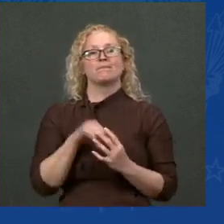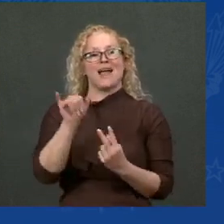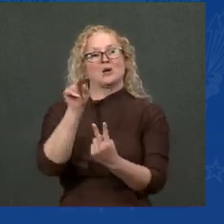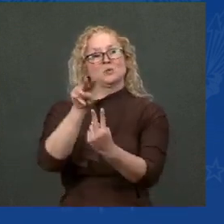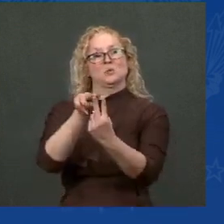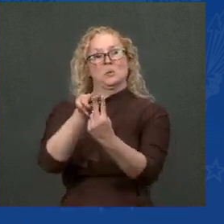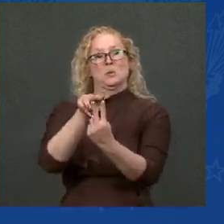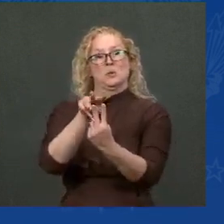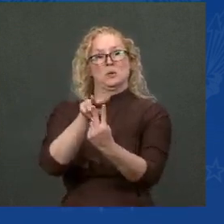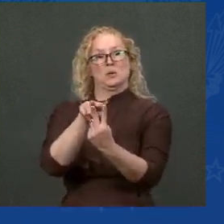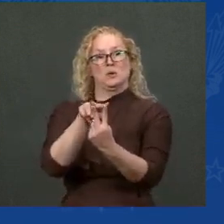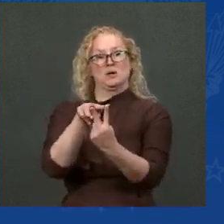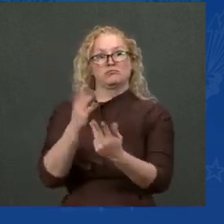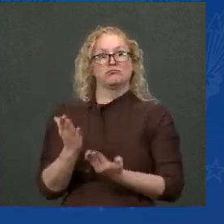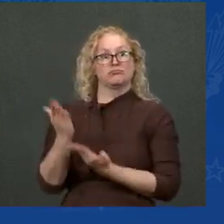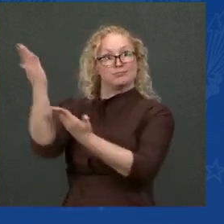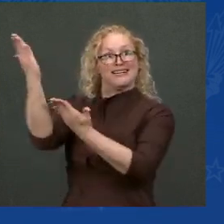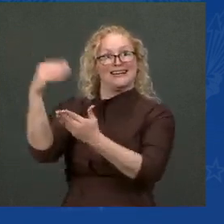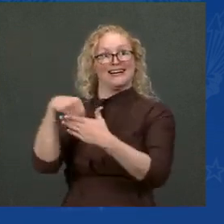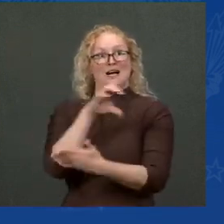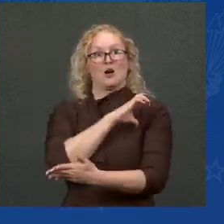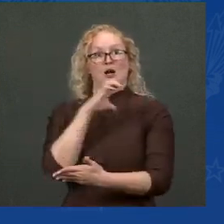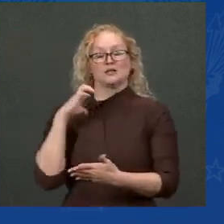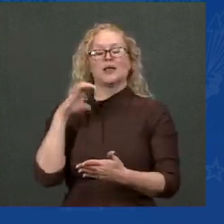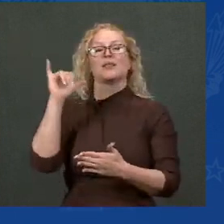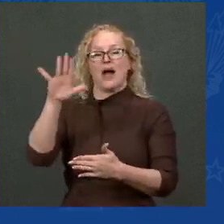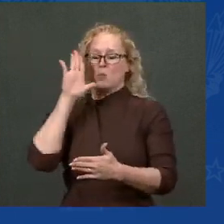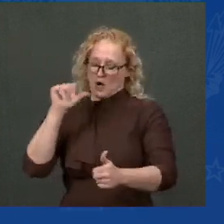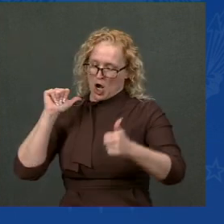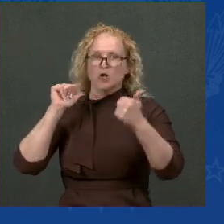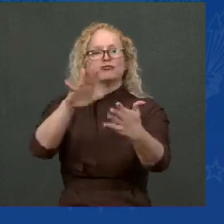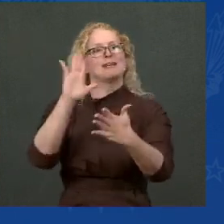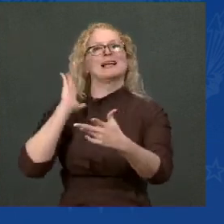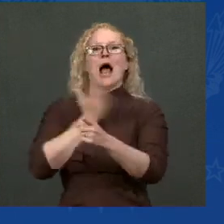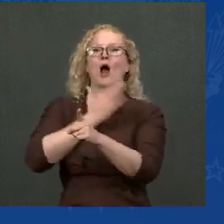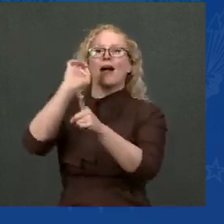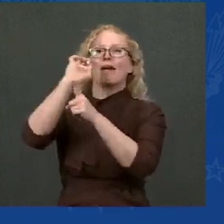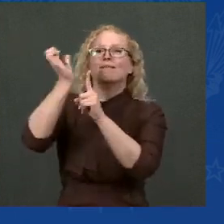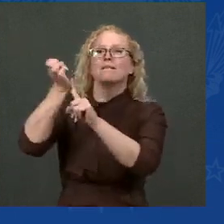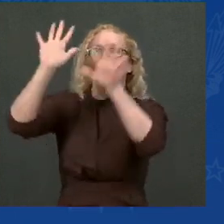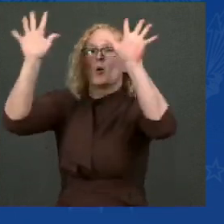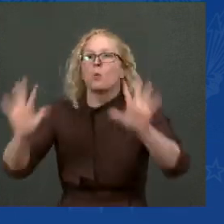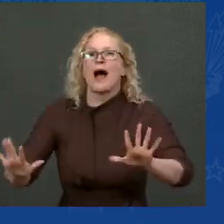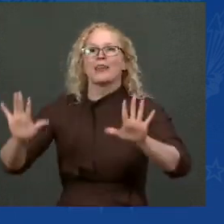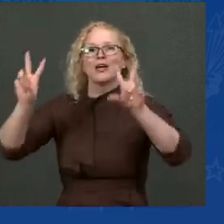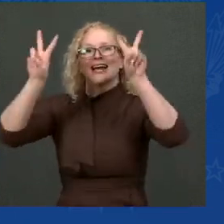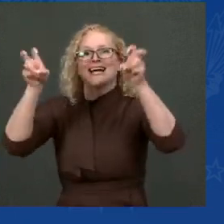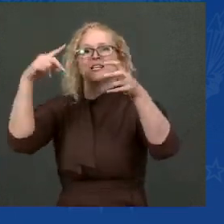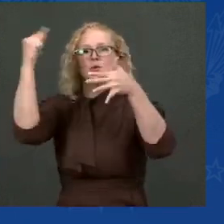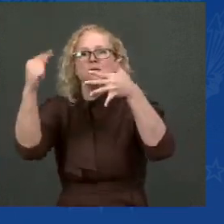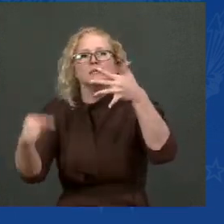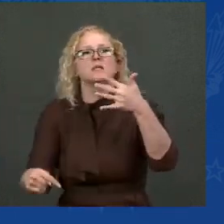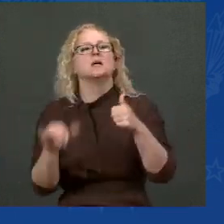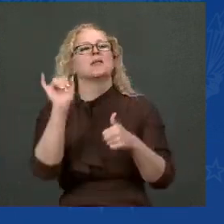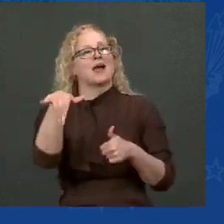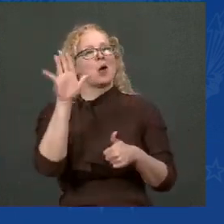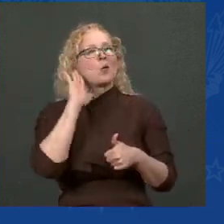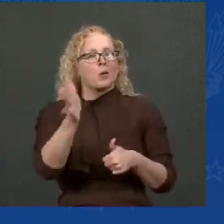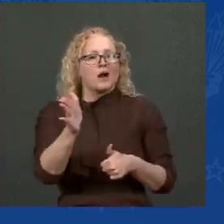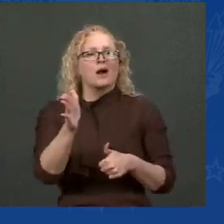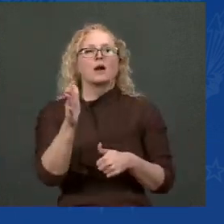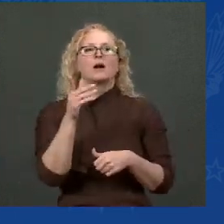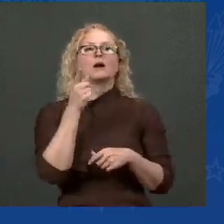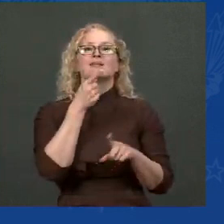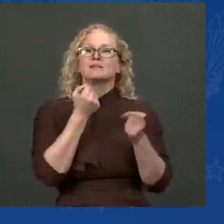climate crisis into an opportunity, and put us in a path not only to compete, but to win the economic competition for the 21st century